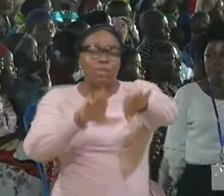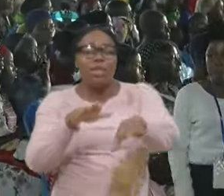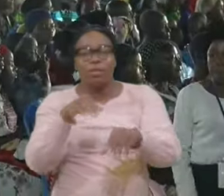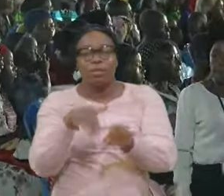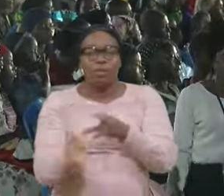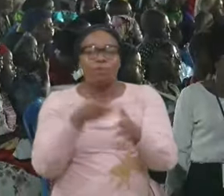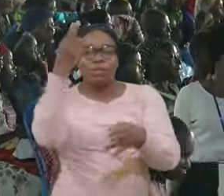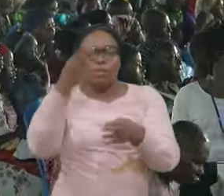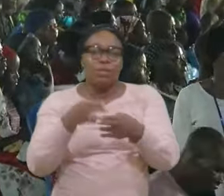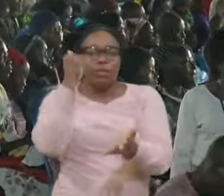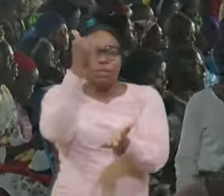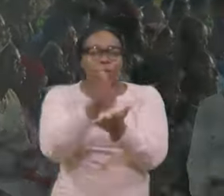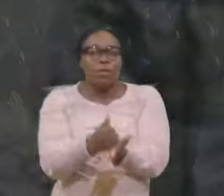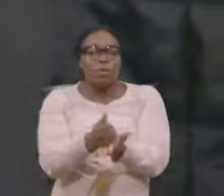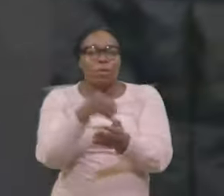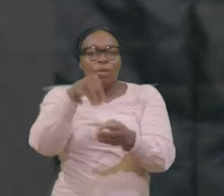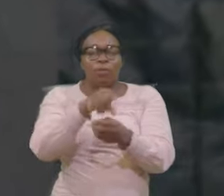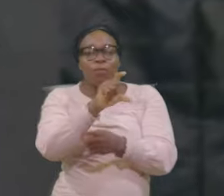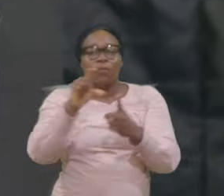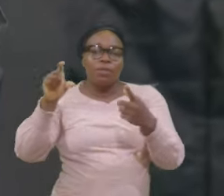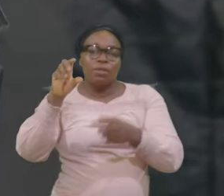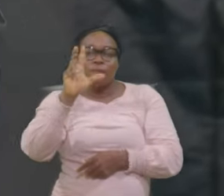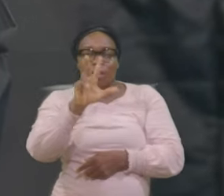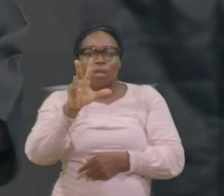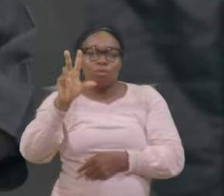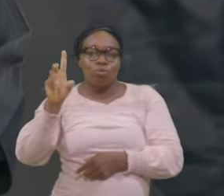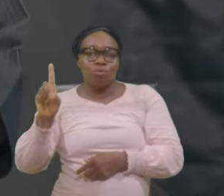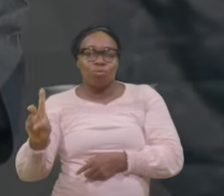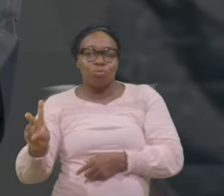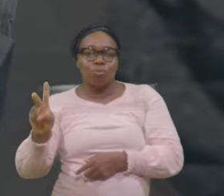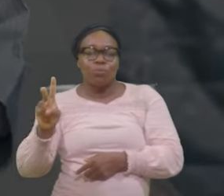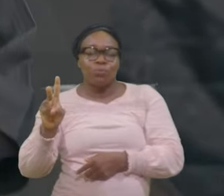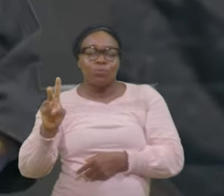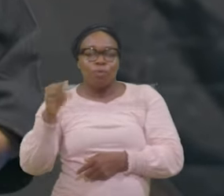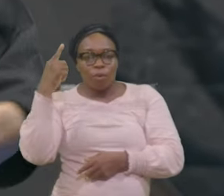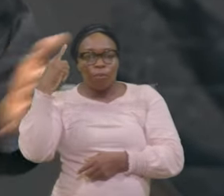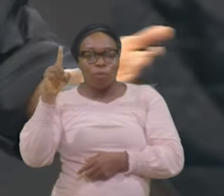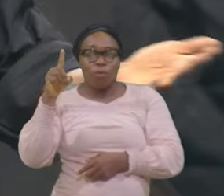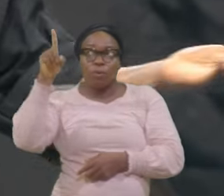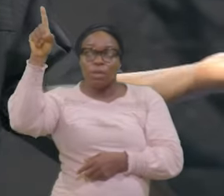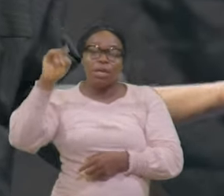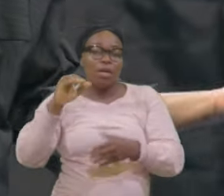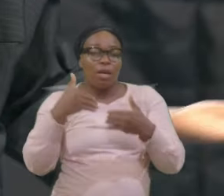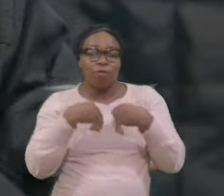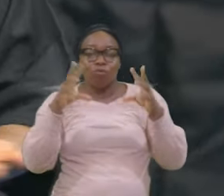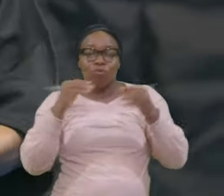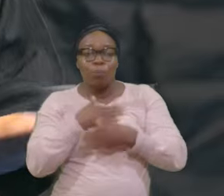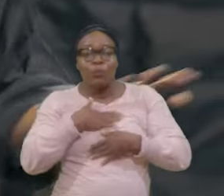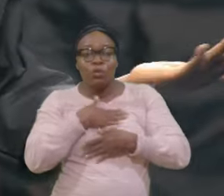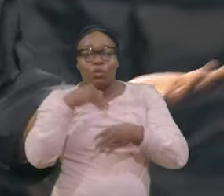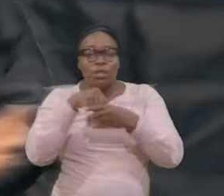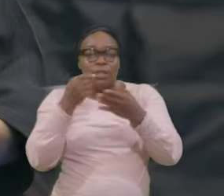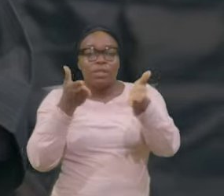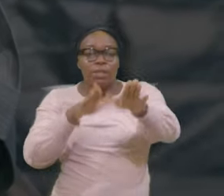Bustachia 2 In Bustachia 2 For I have no pleasure In the days of